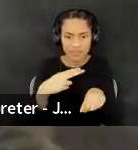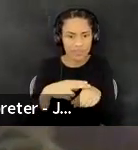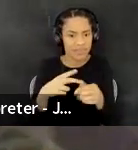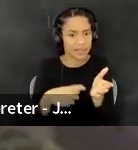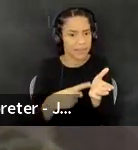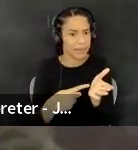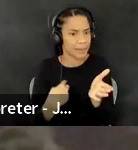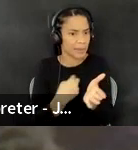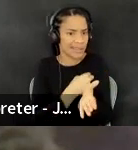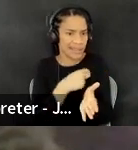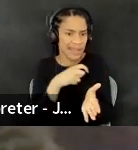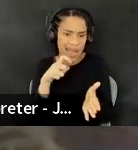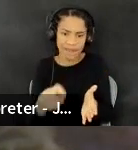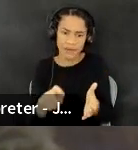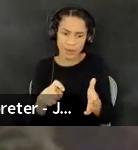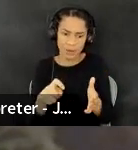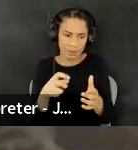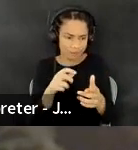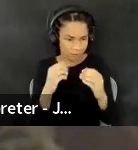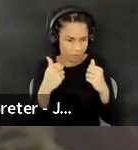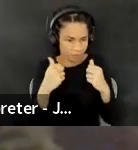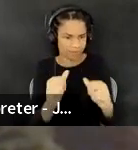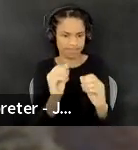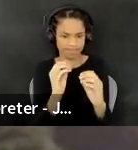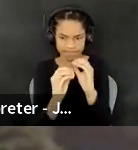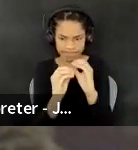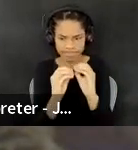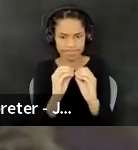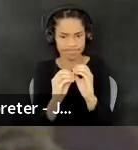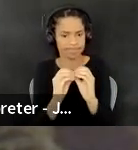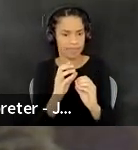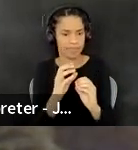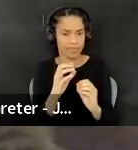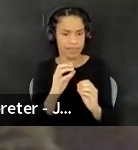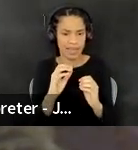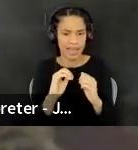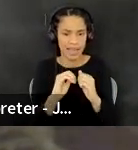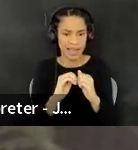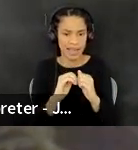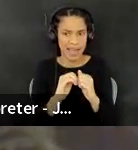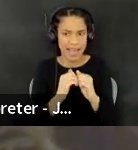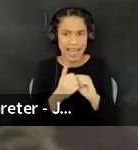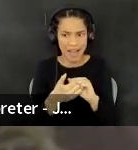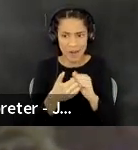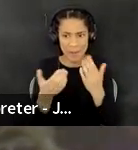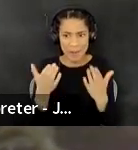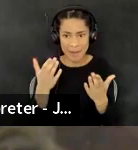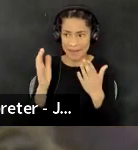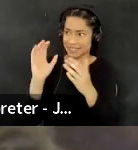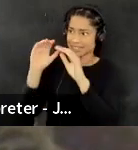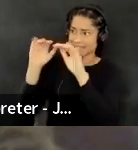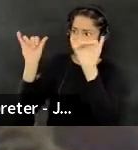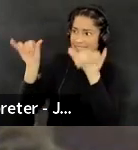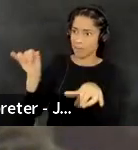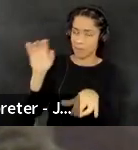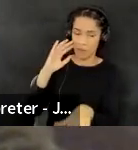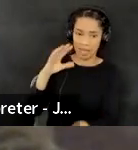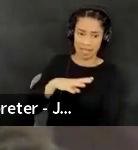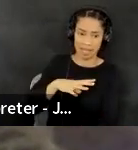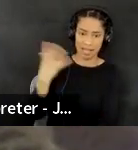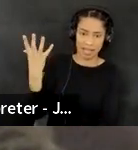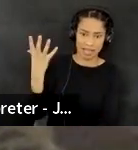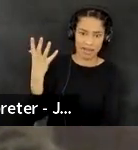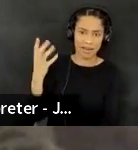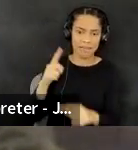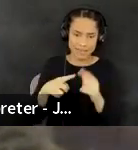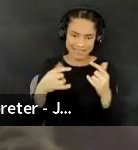ongoing and, and, and way that might, um, might challenge, uh, a lot of the systems, right? Right? In our organization